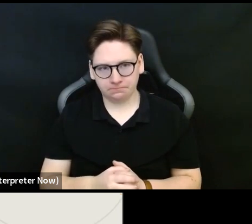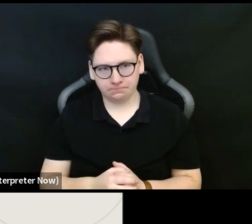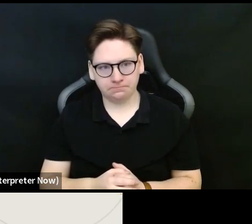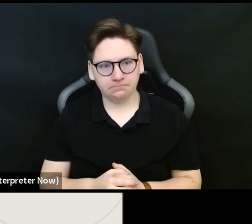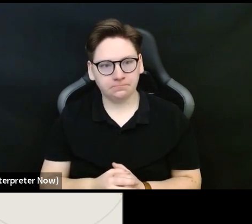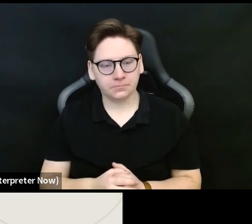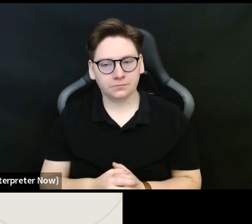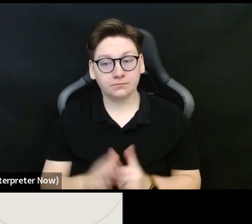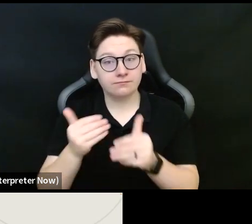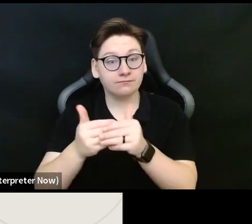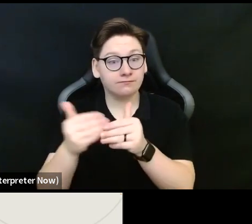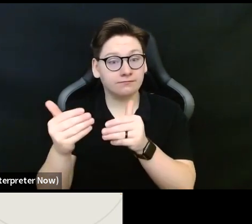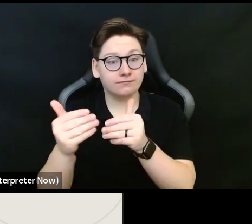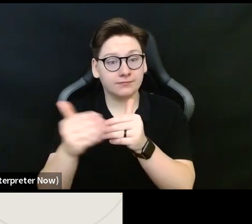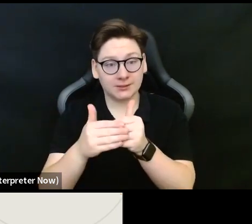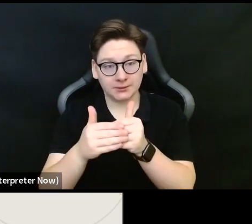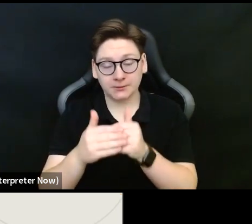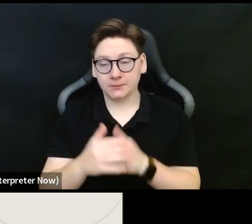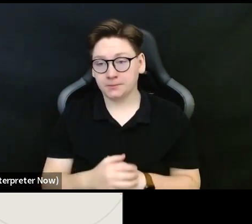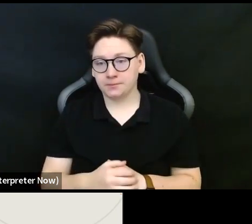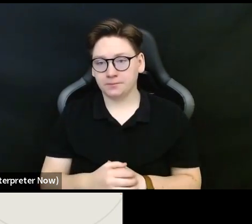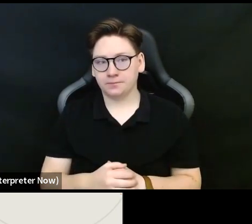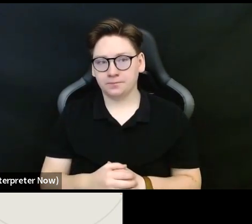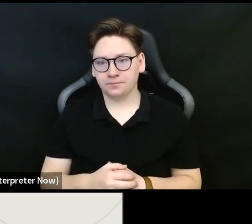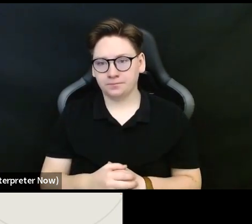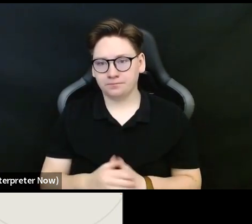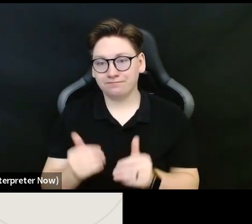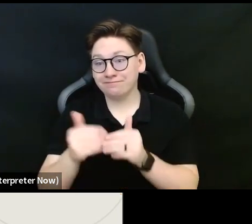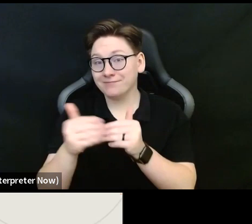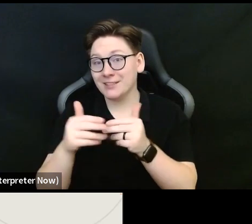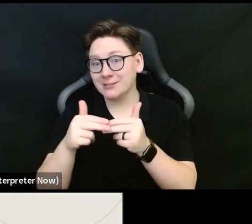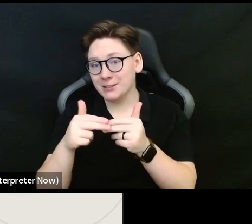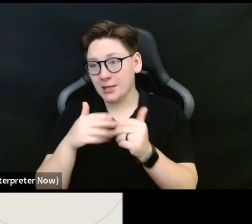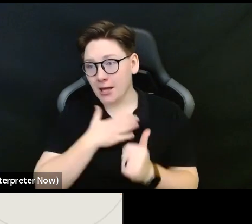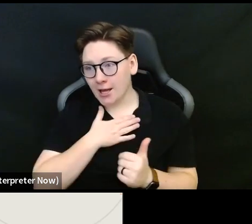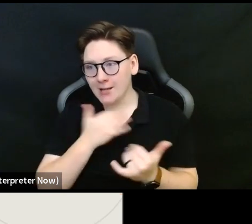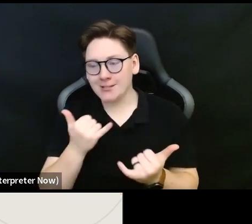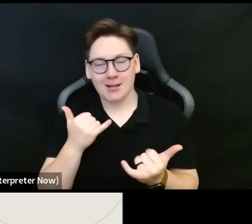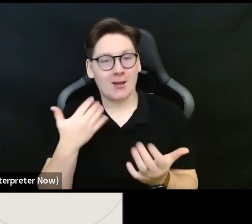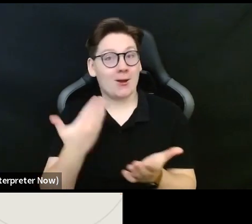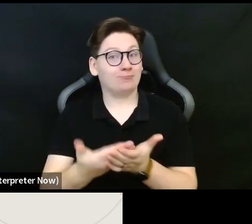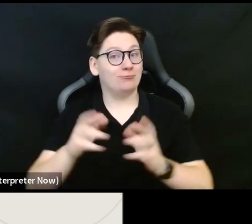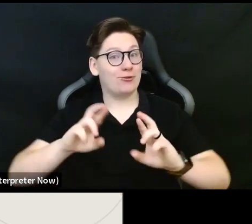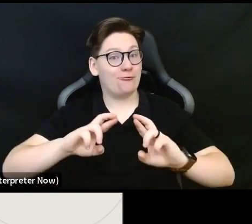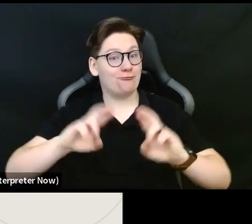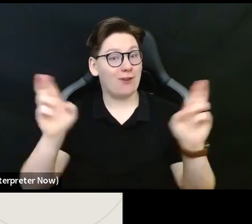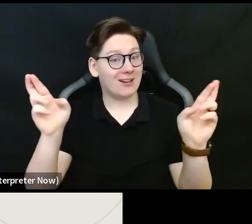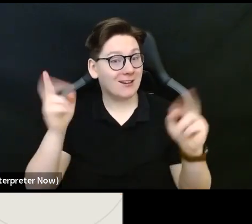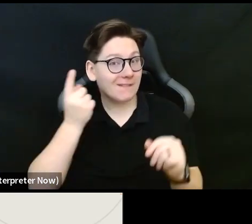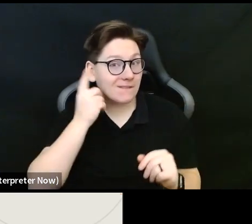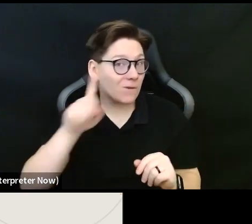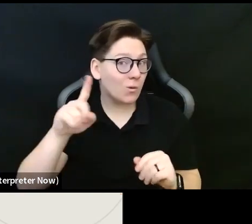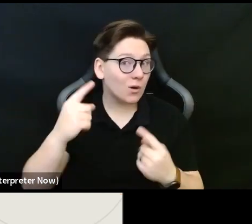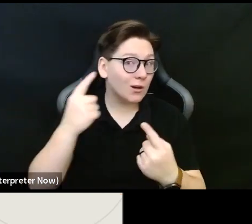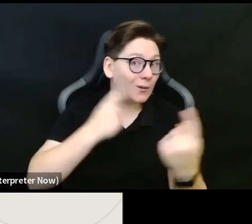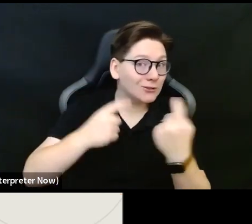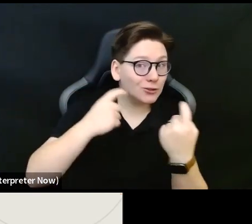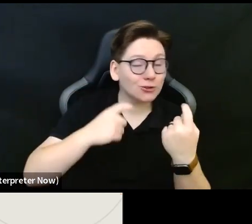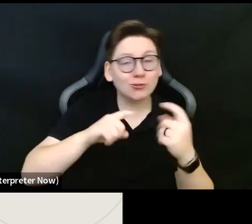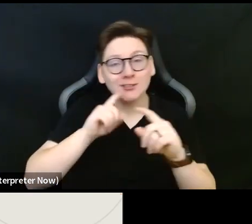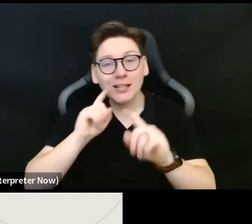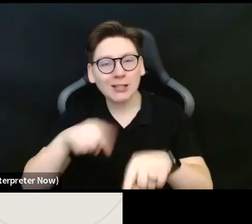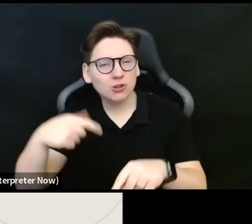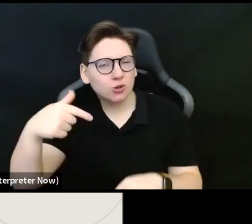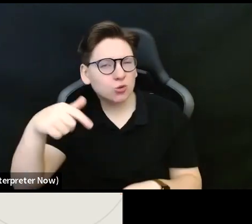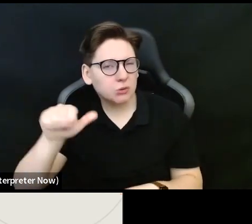go to the next section, the next slide, sorry, we are now available to take your questions.